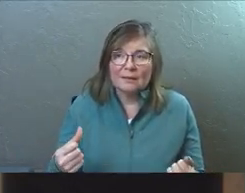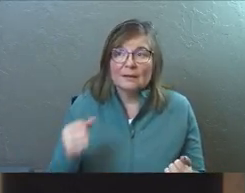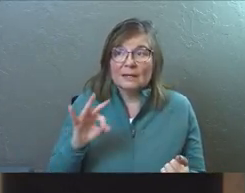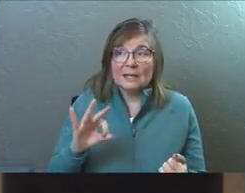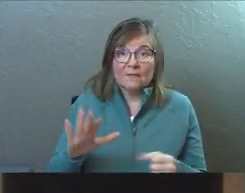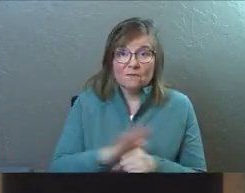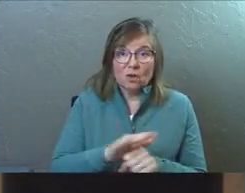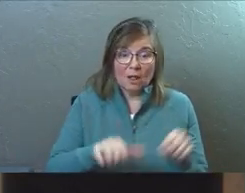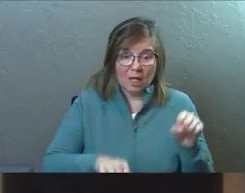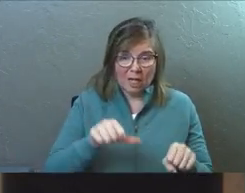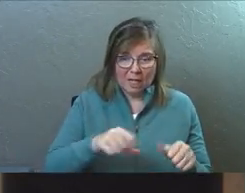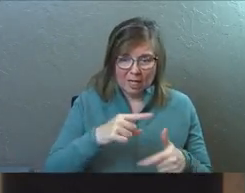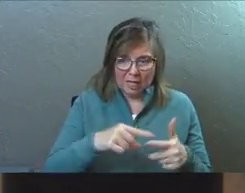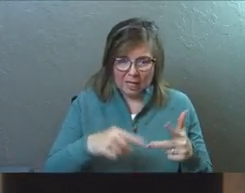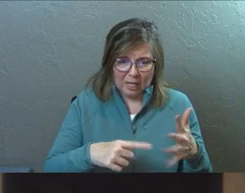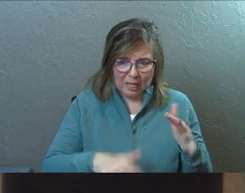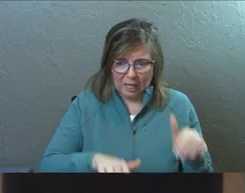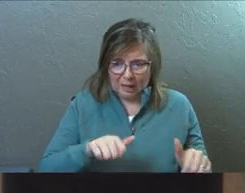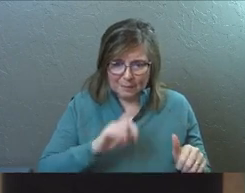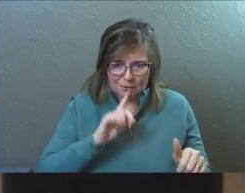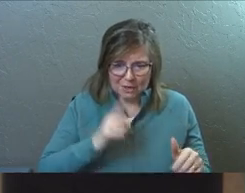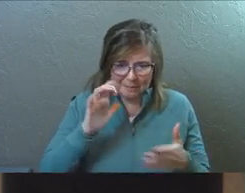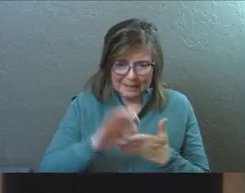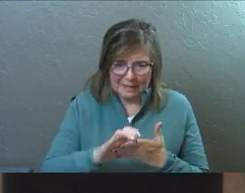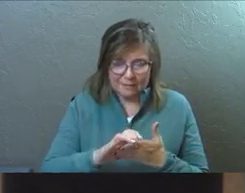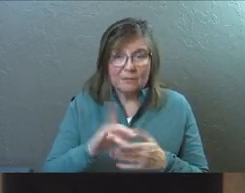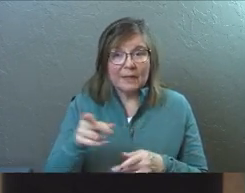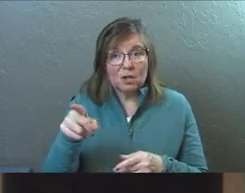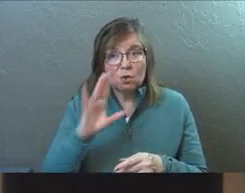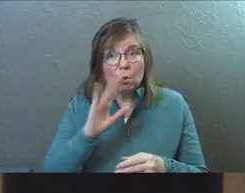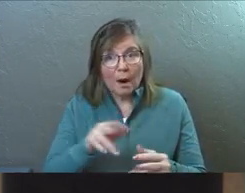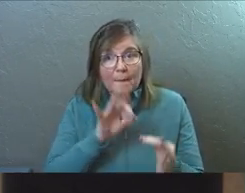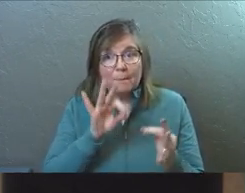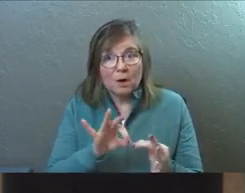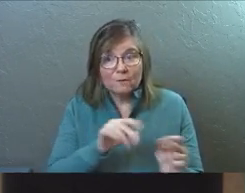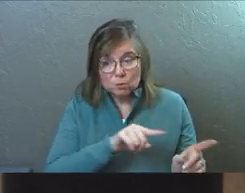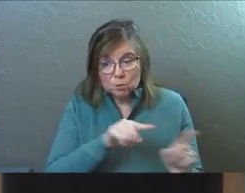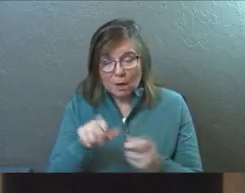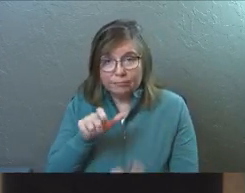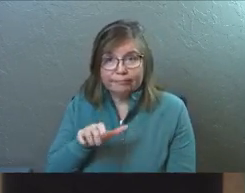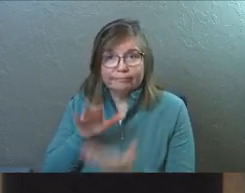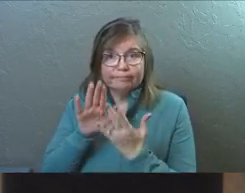If you're full of doubts today and you're like, I'm not sure I believe, then you're perfect.